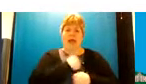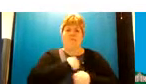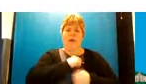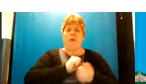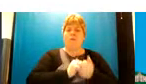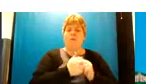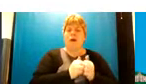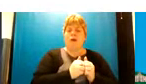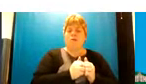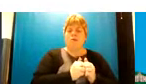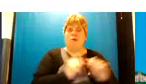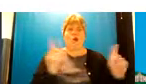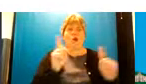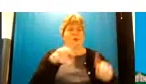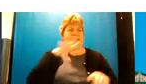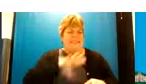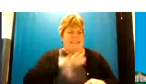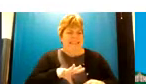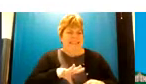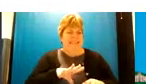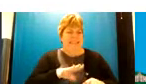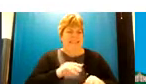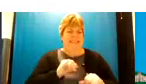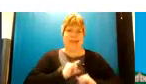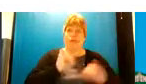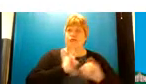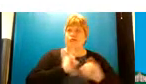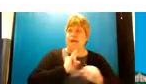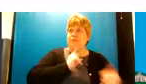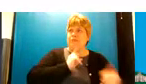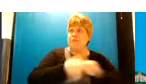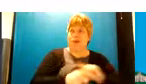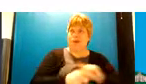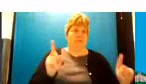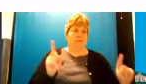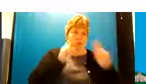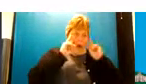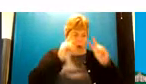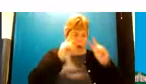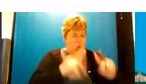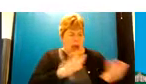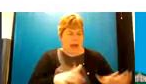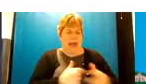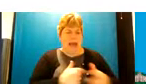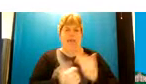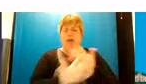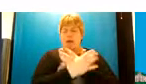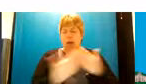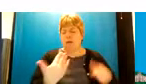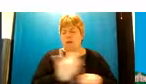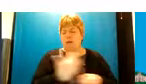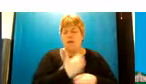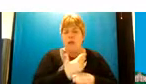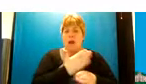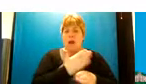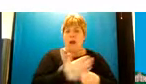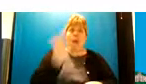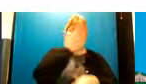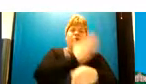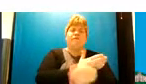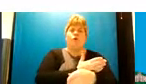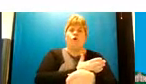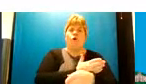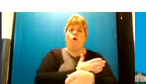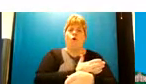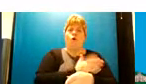what what is needed and what that crisis response needs to look like there's a there's been a lot of work done prior to the pandemic